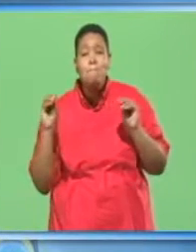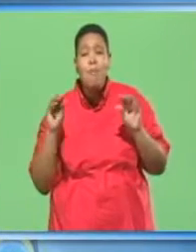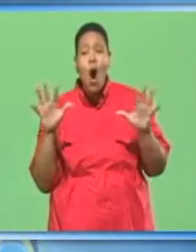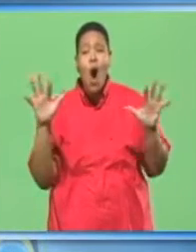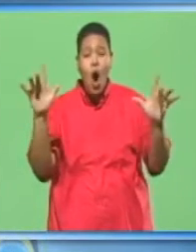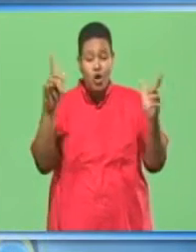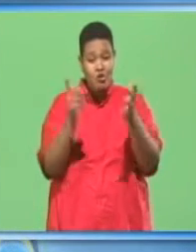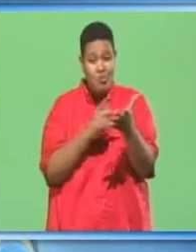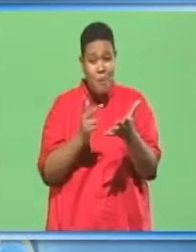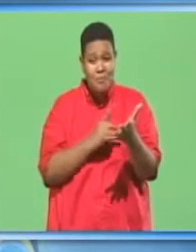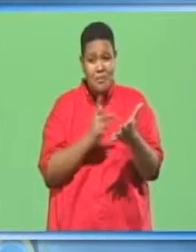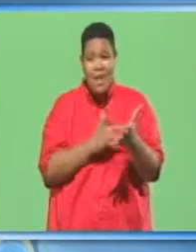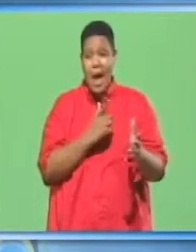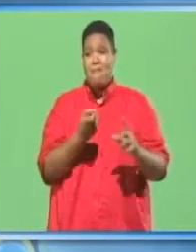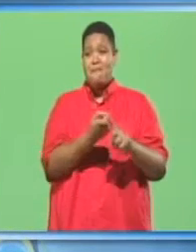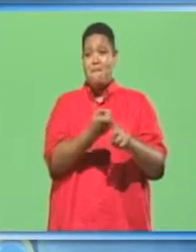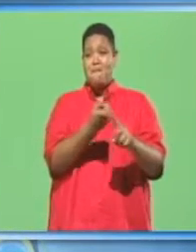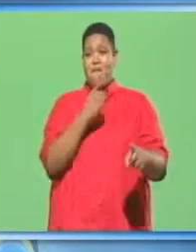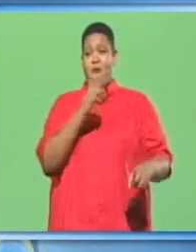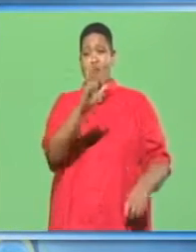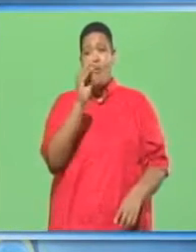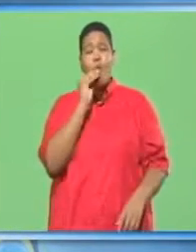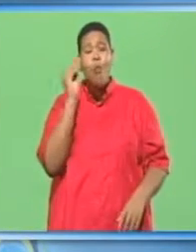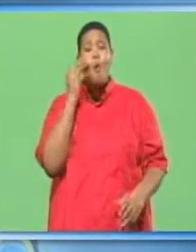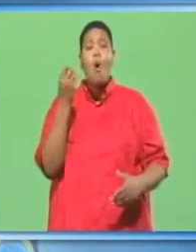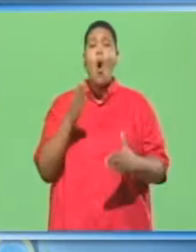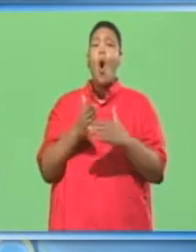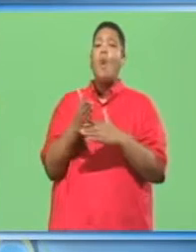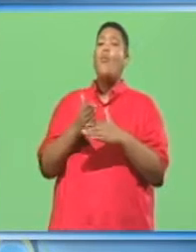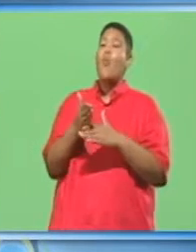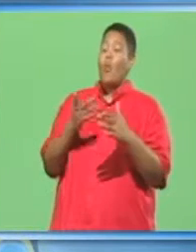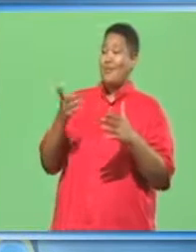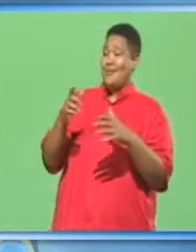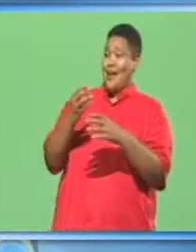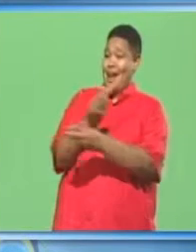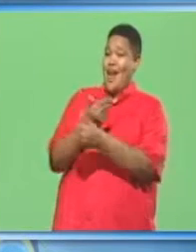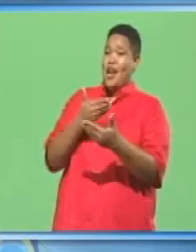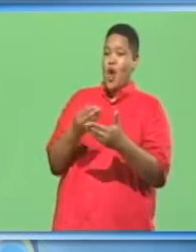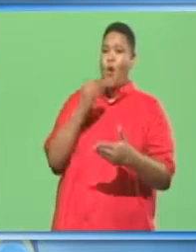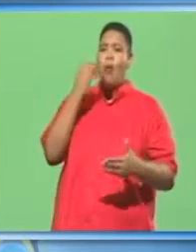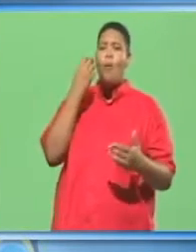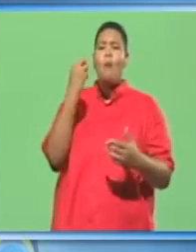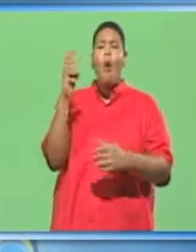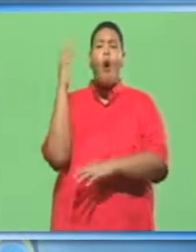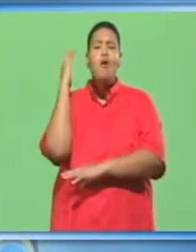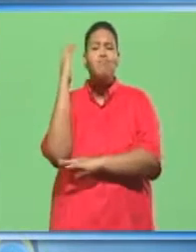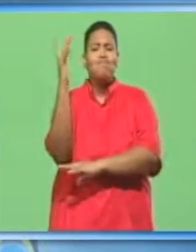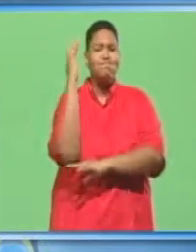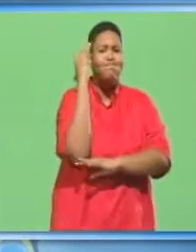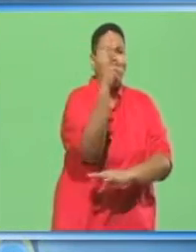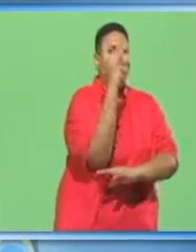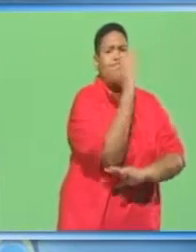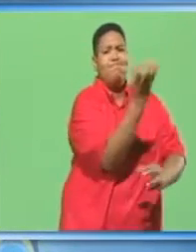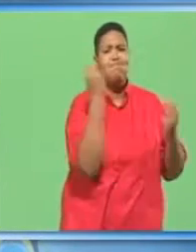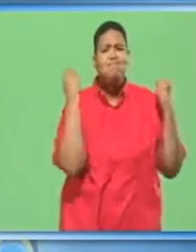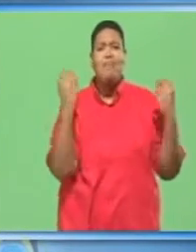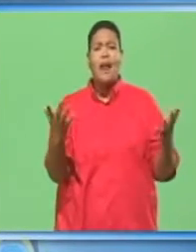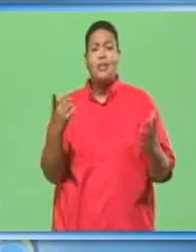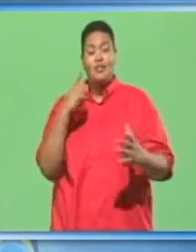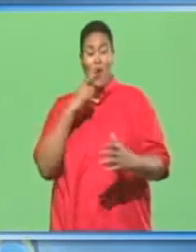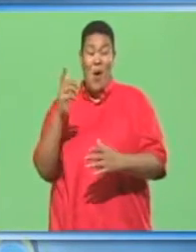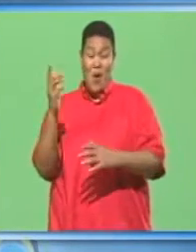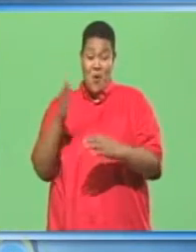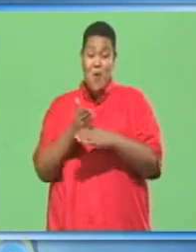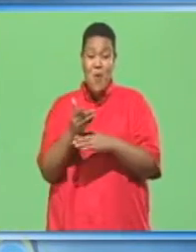from home or a woodland near home or from a forest. So, it is simple. The wood comes from trees,